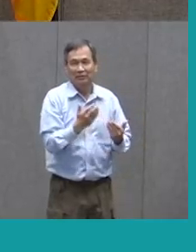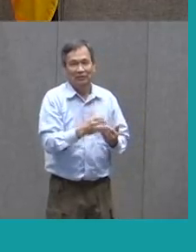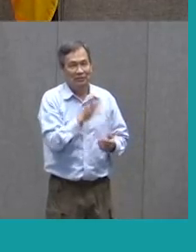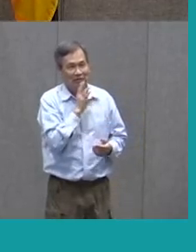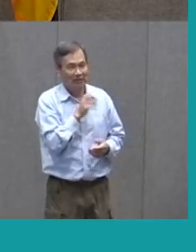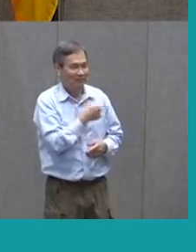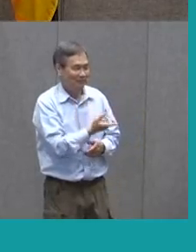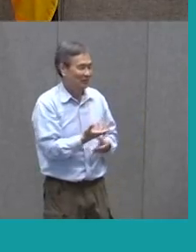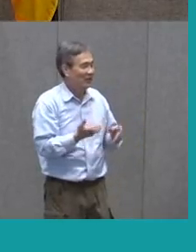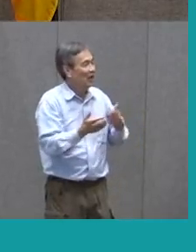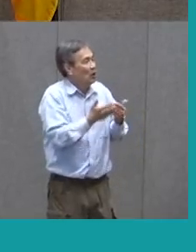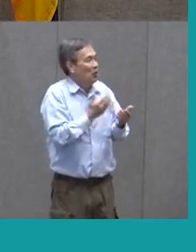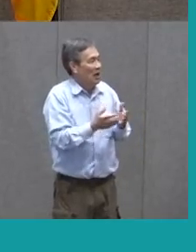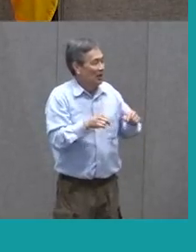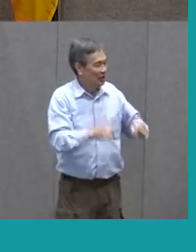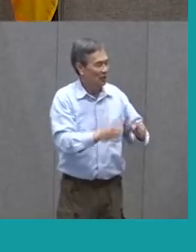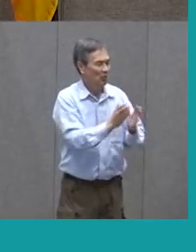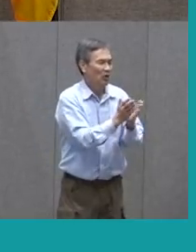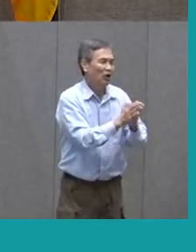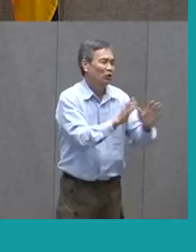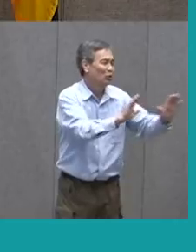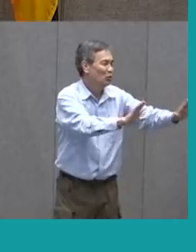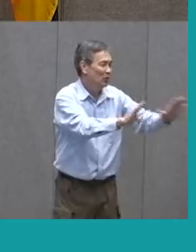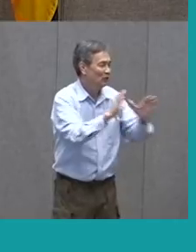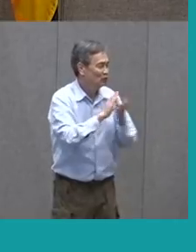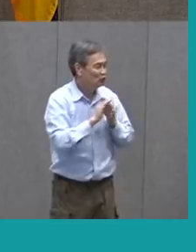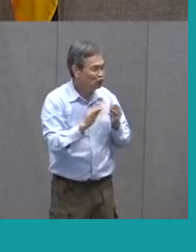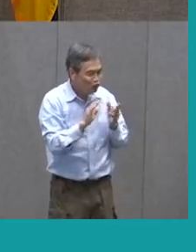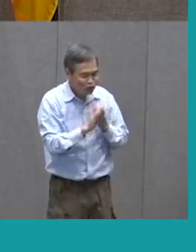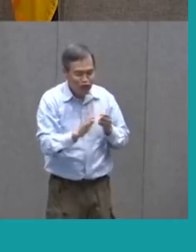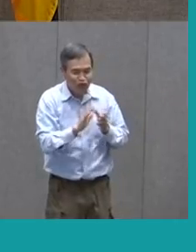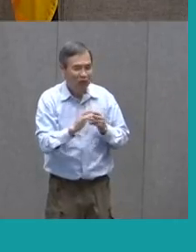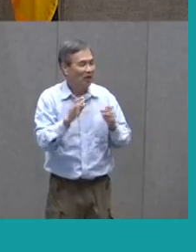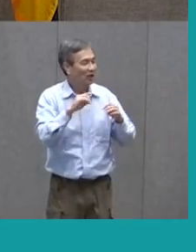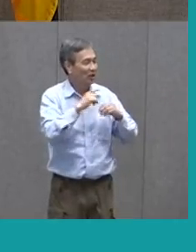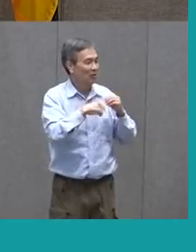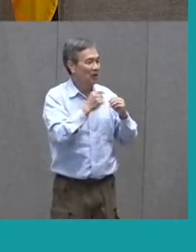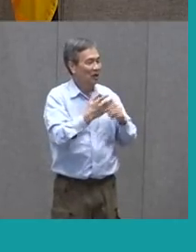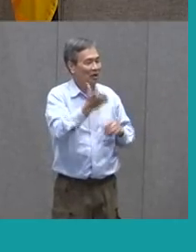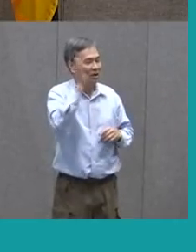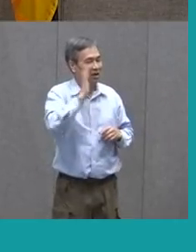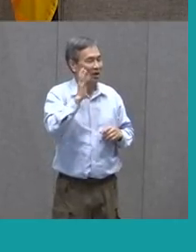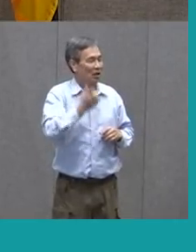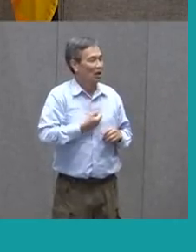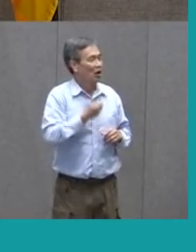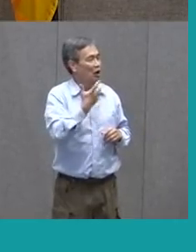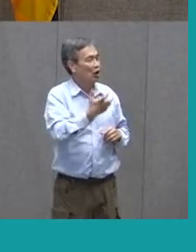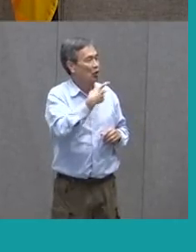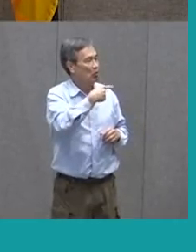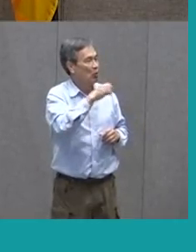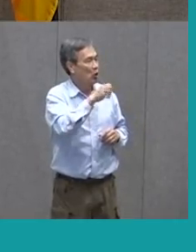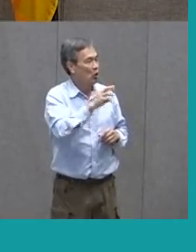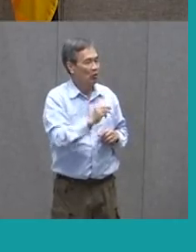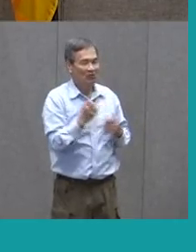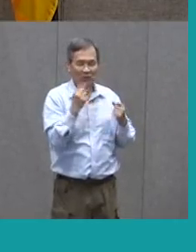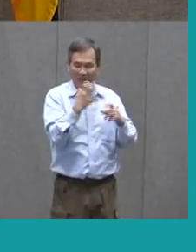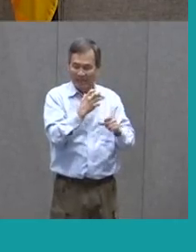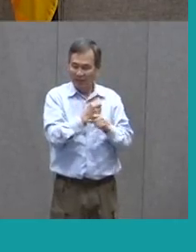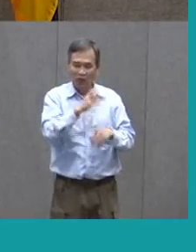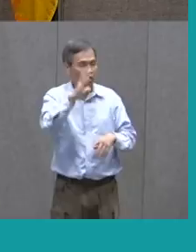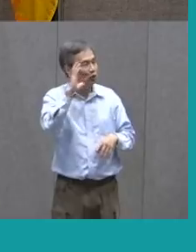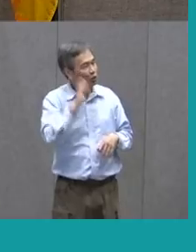And it's a great story, and it's actually based on a poem from years ago.